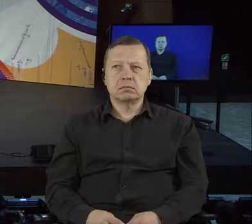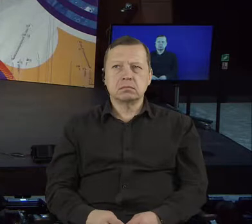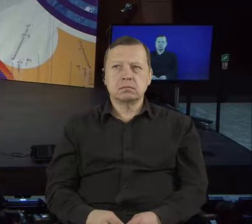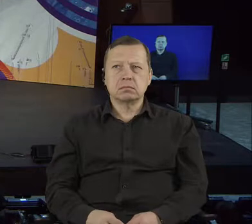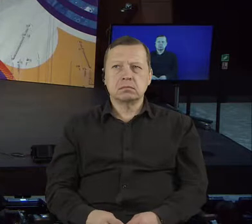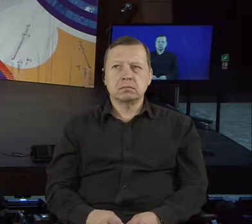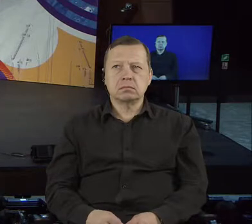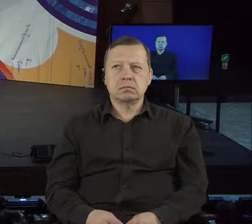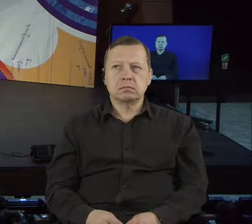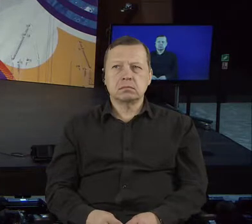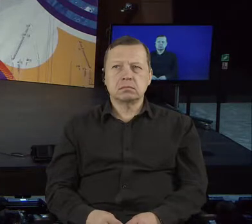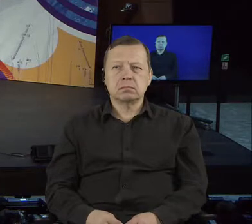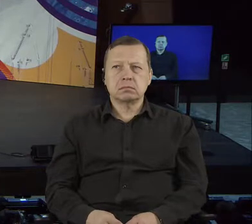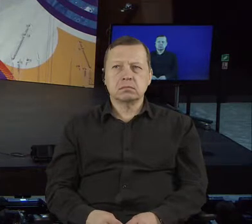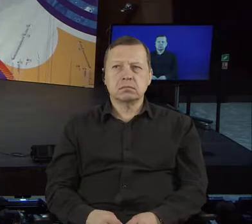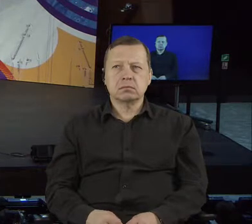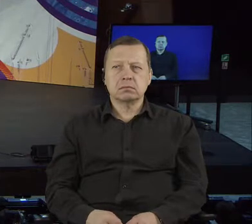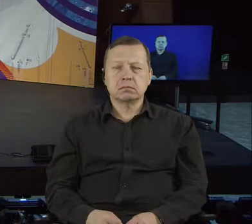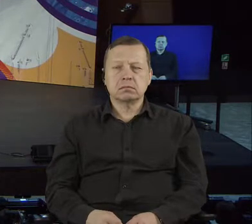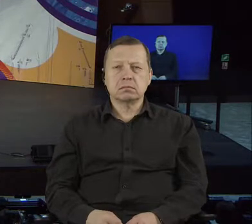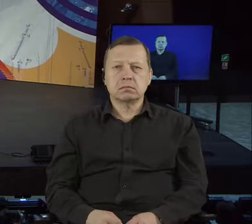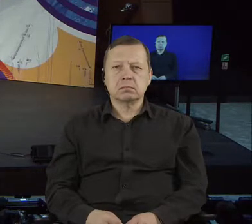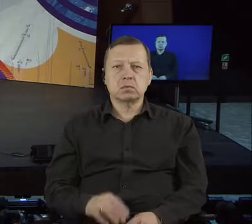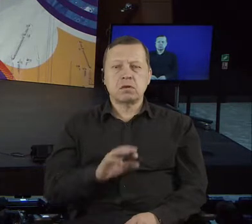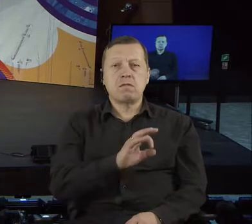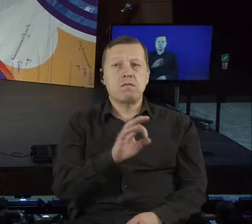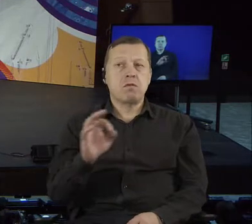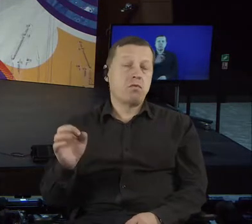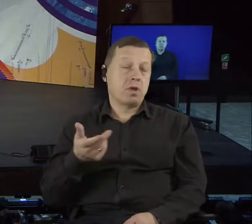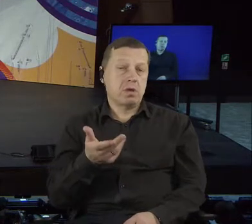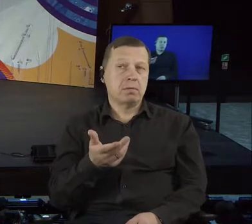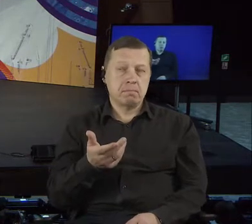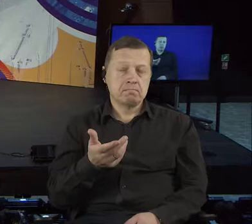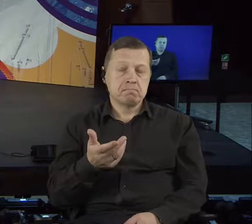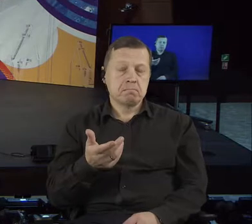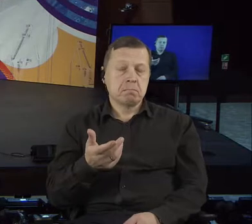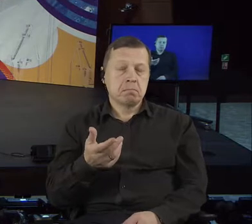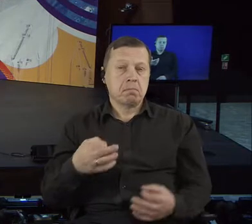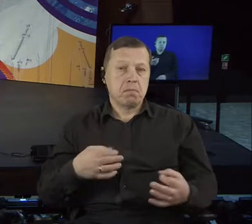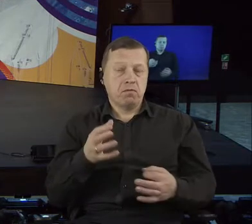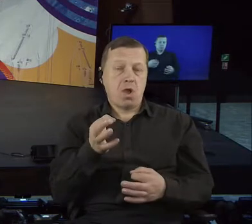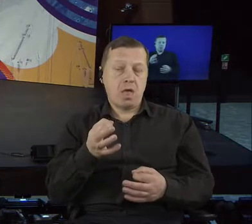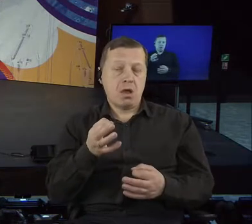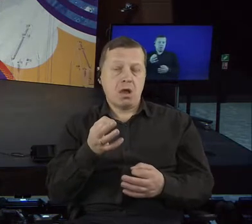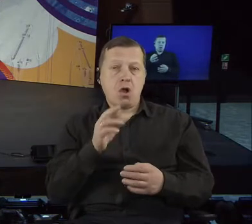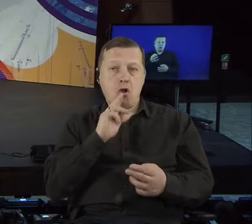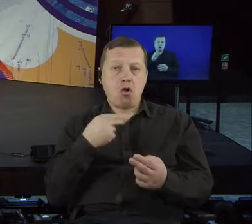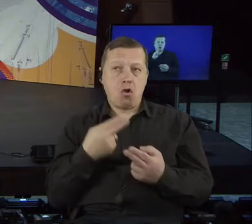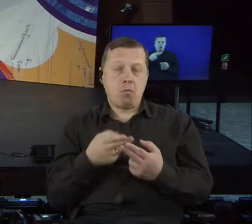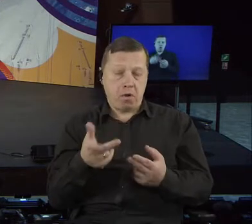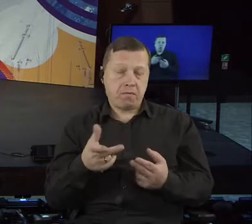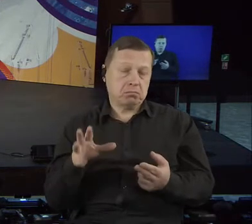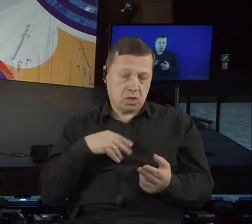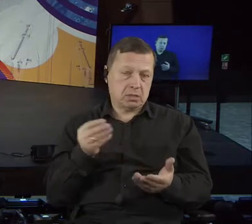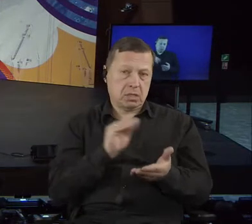your answers. How to ensure the inclusivity of GovTech. And if this question is not clear for you, I guess it will become